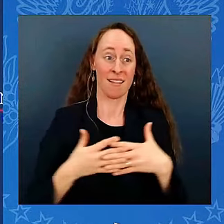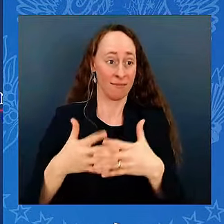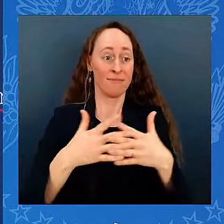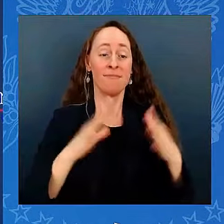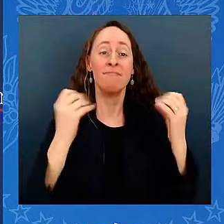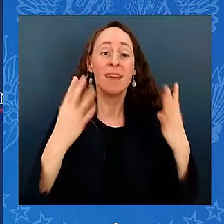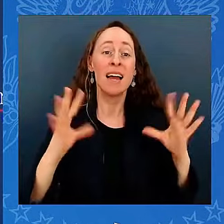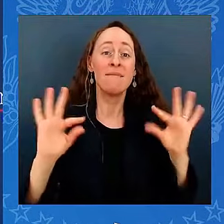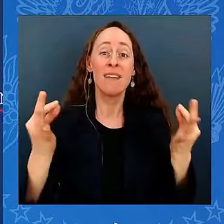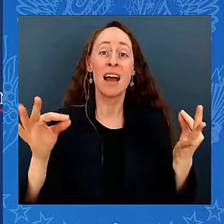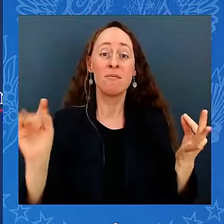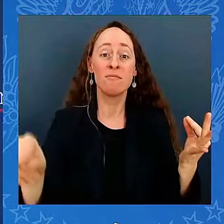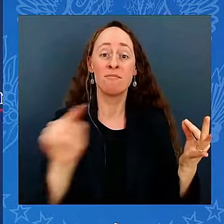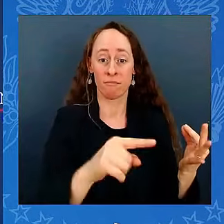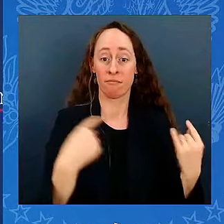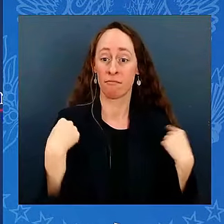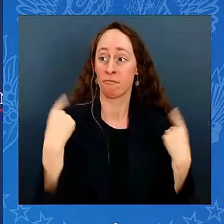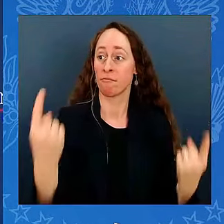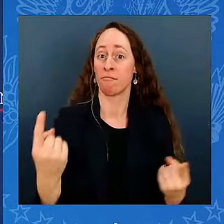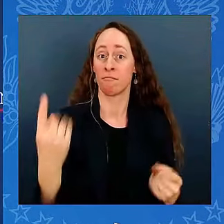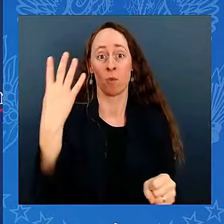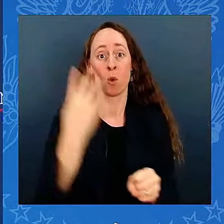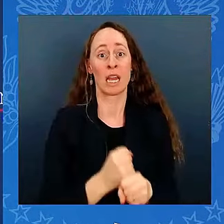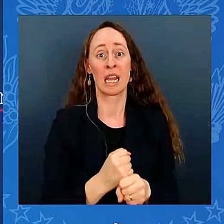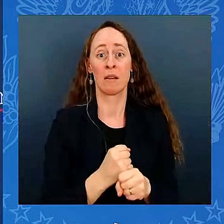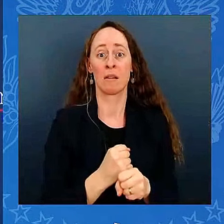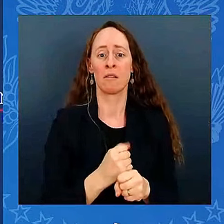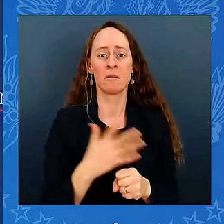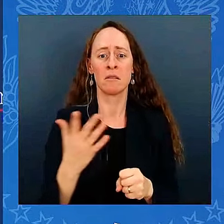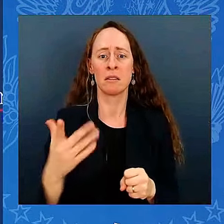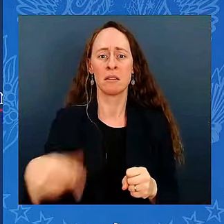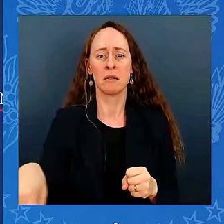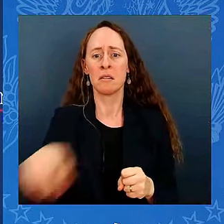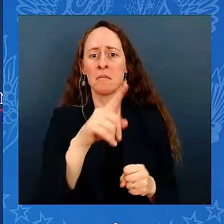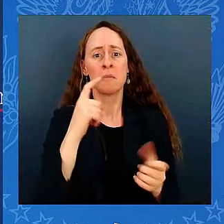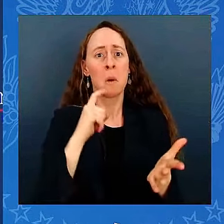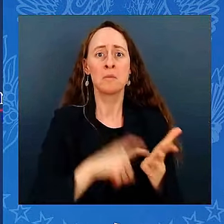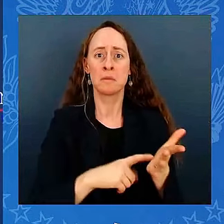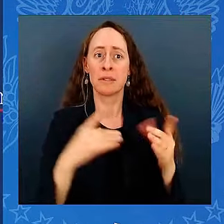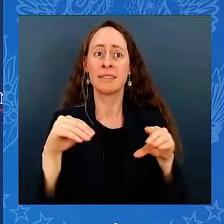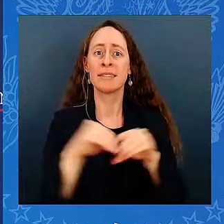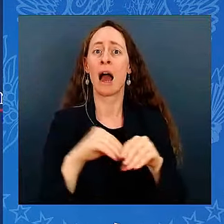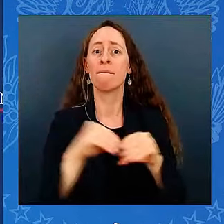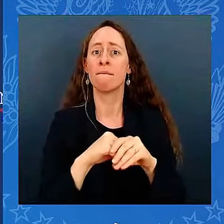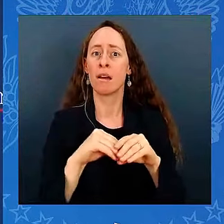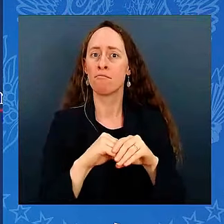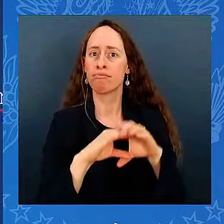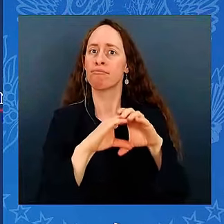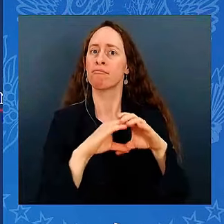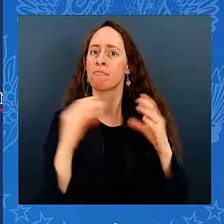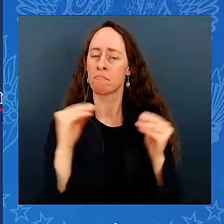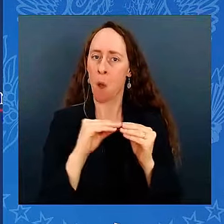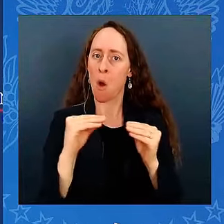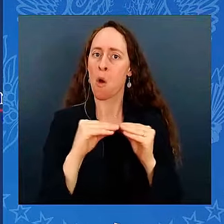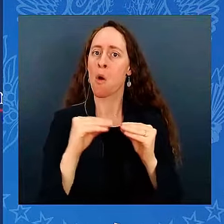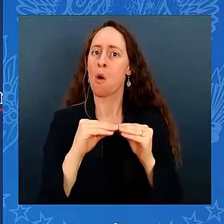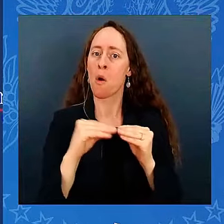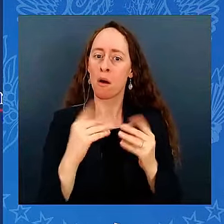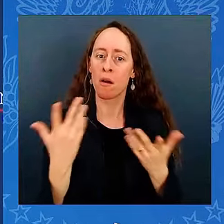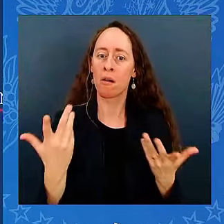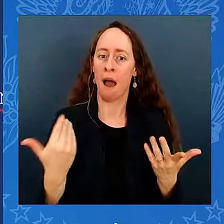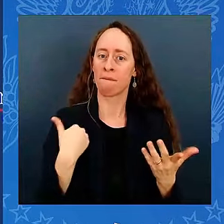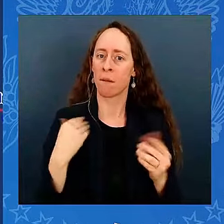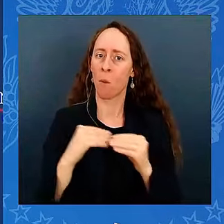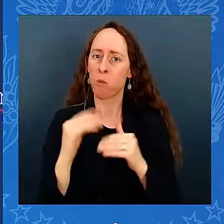higher incomes, greater wealth. And all that progress is a remarkable testament to the resilience and determination of the American